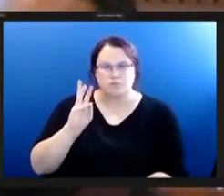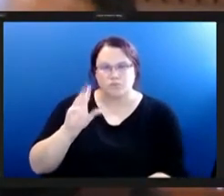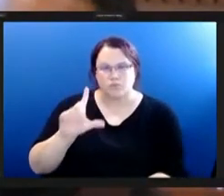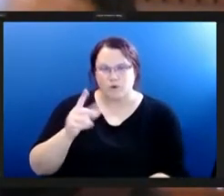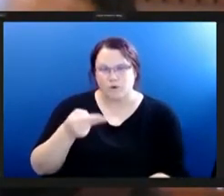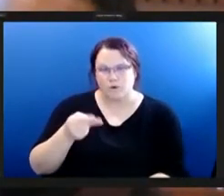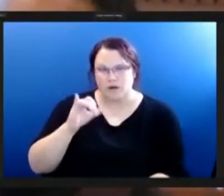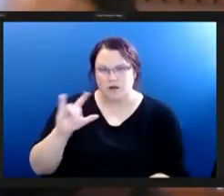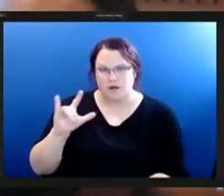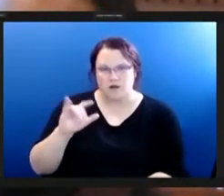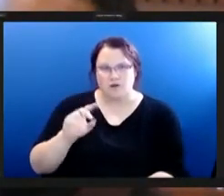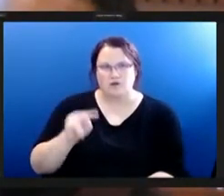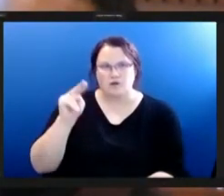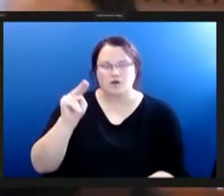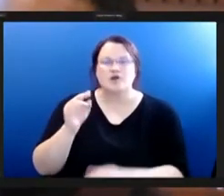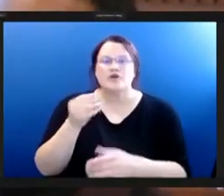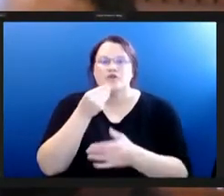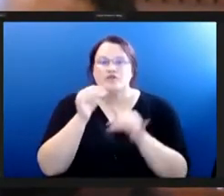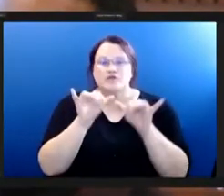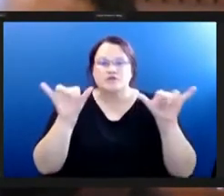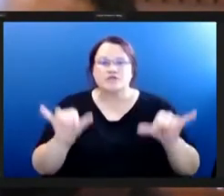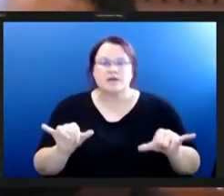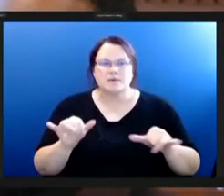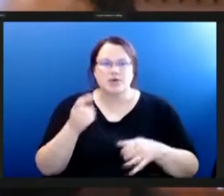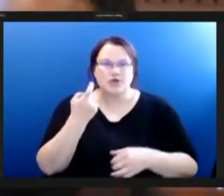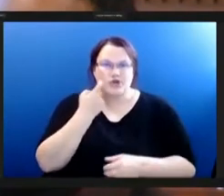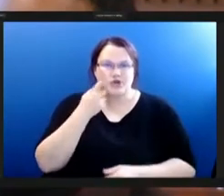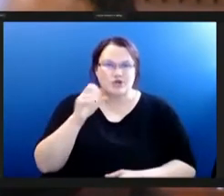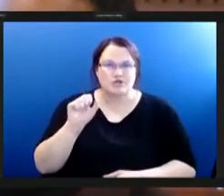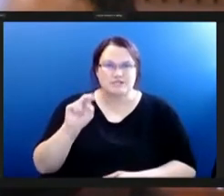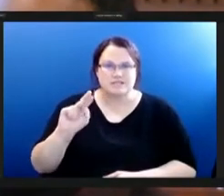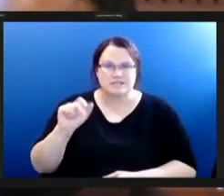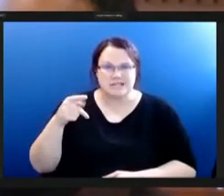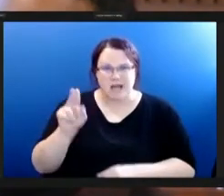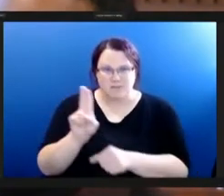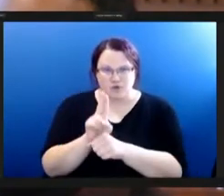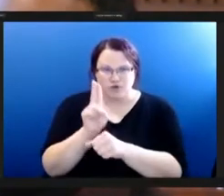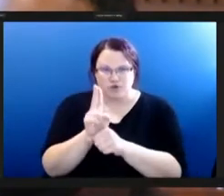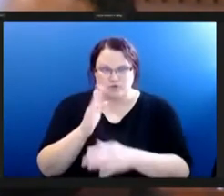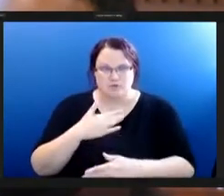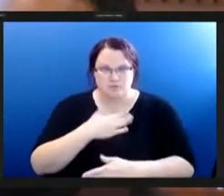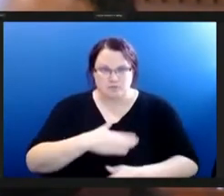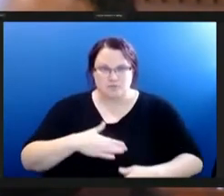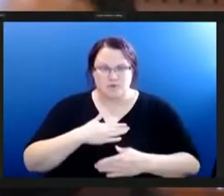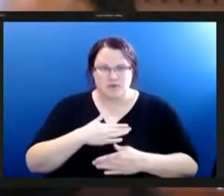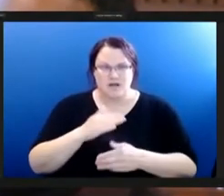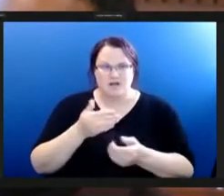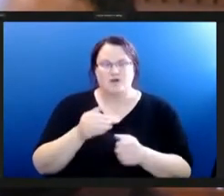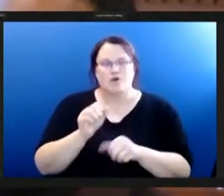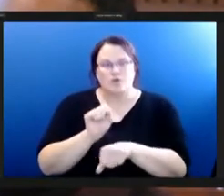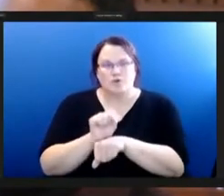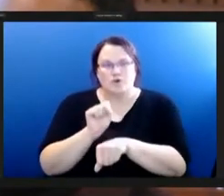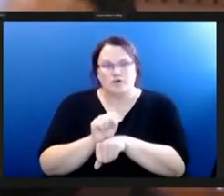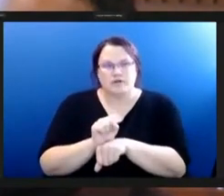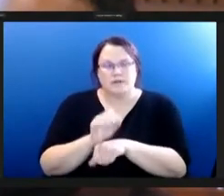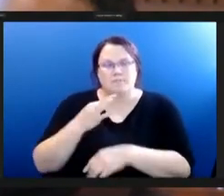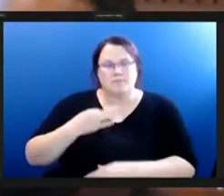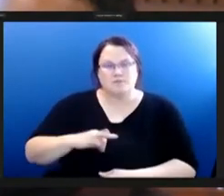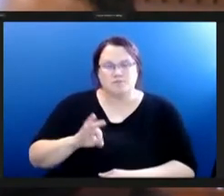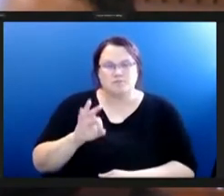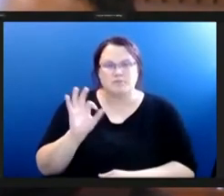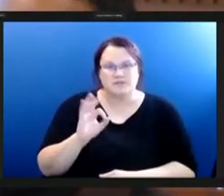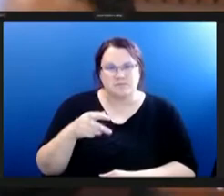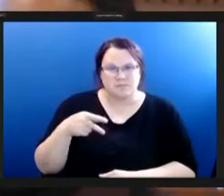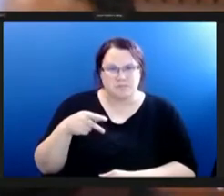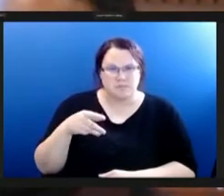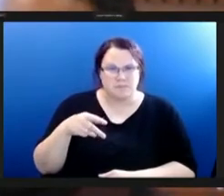am a food systems advocate current snap user and i've had the privilege of working with the pittsburgh food equity ambassadors as